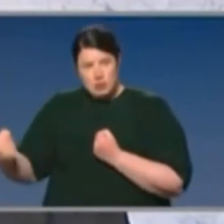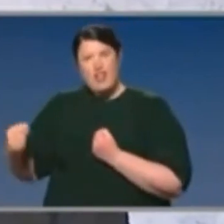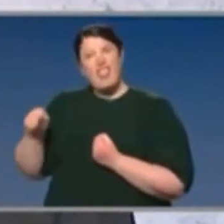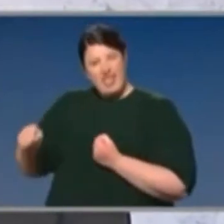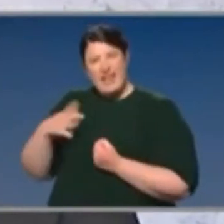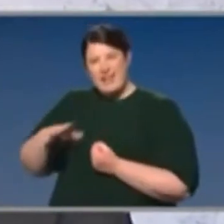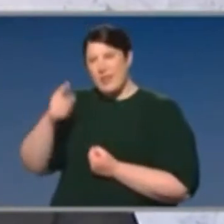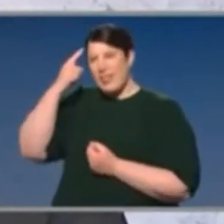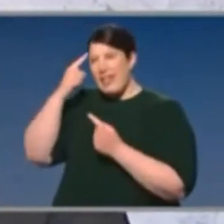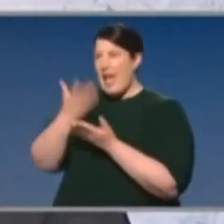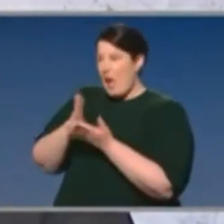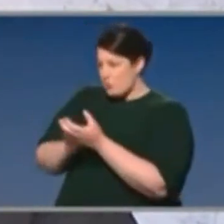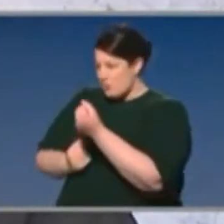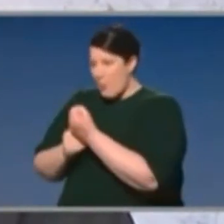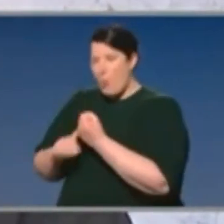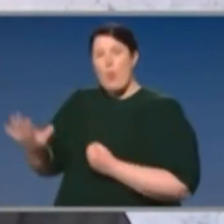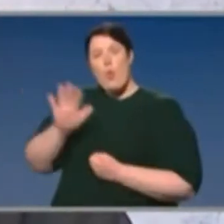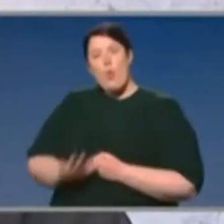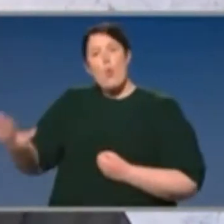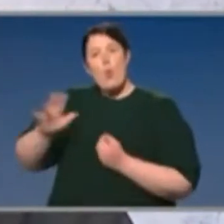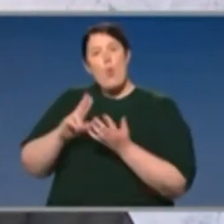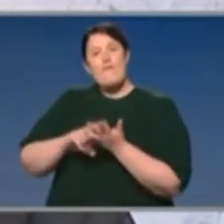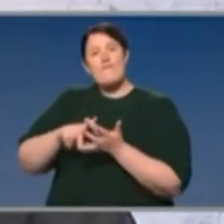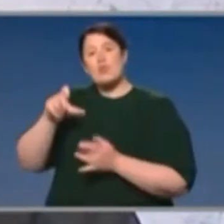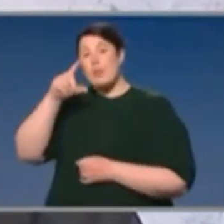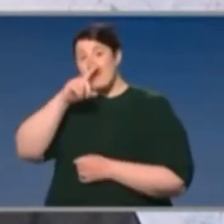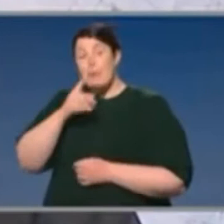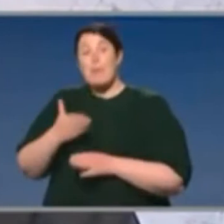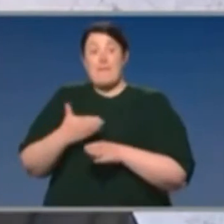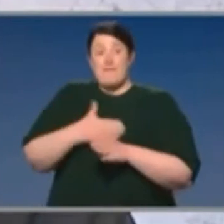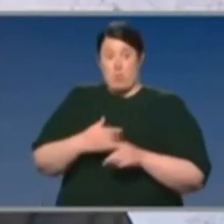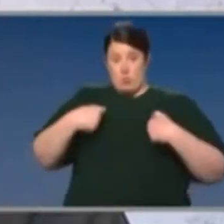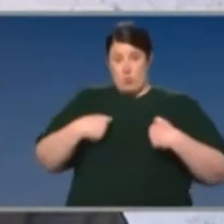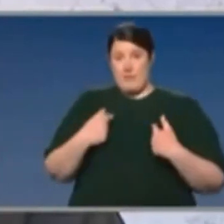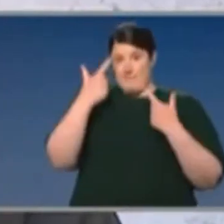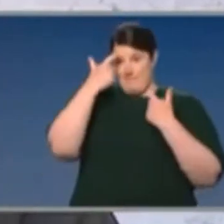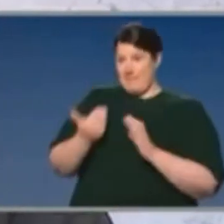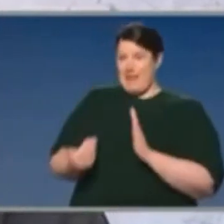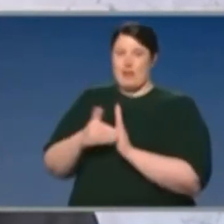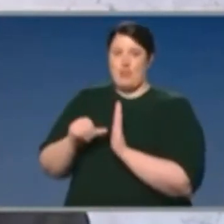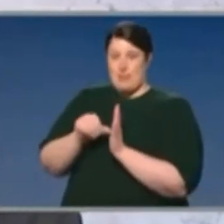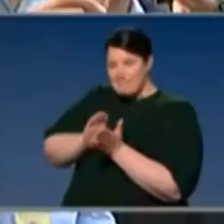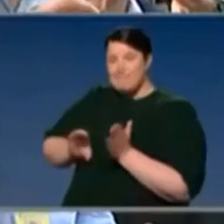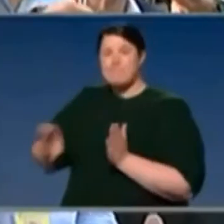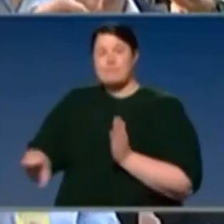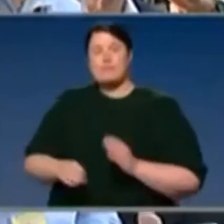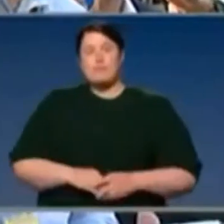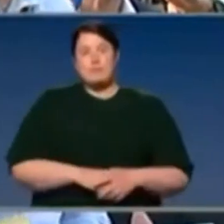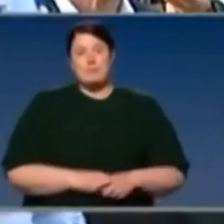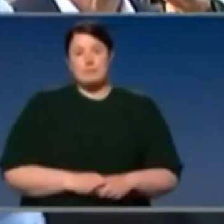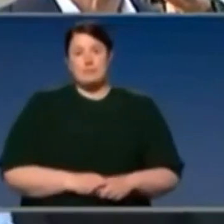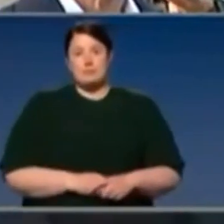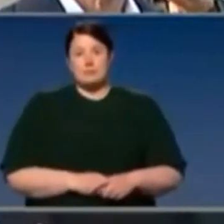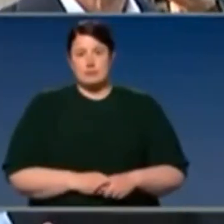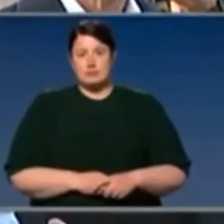I'll be looking to see what they'll be doing first before the Commonwealth considers any responses that we'll be making. You said your opening remarks